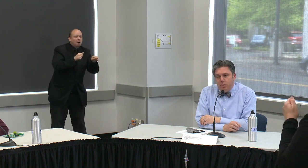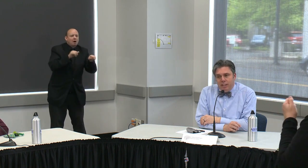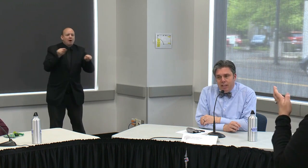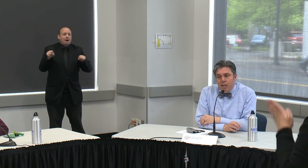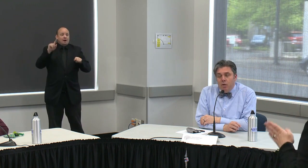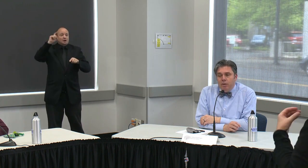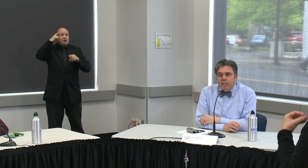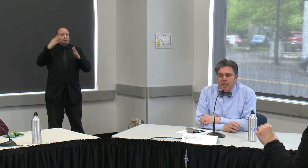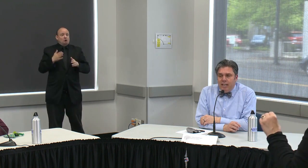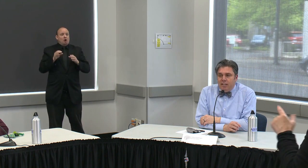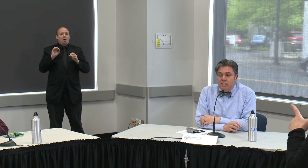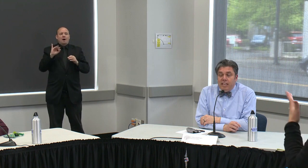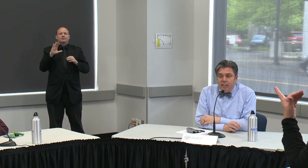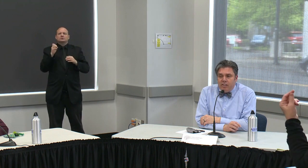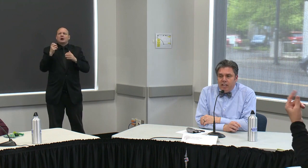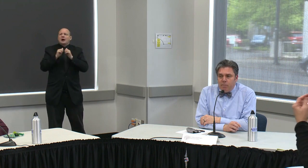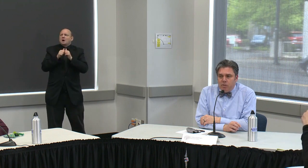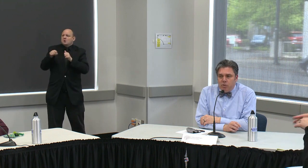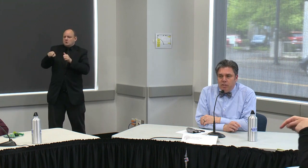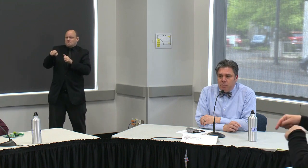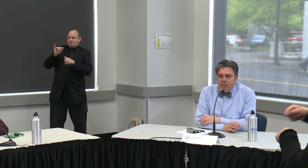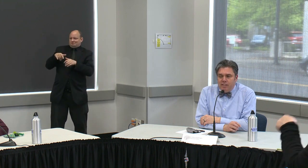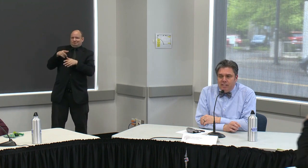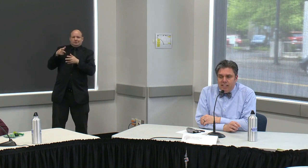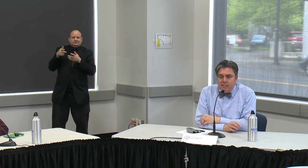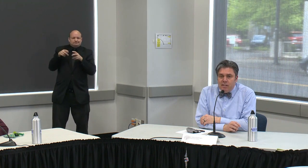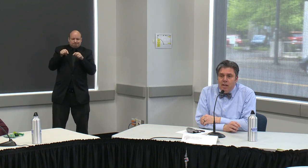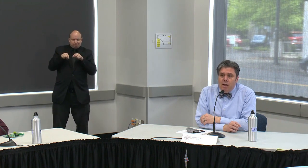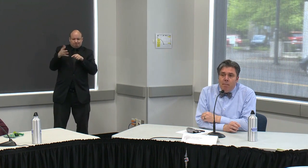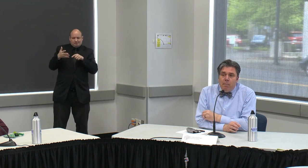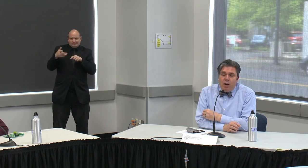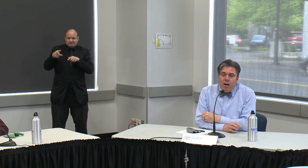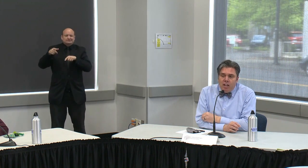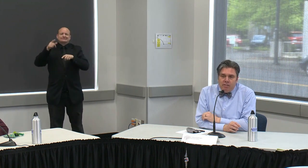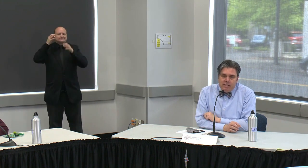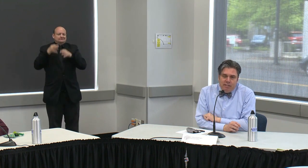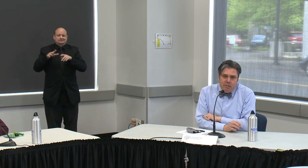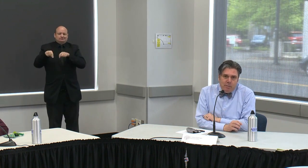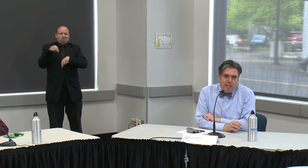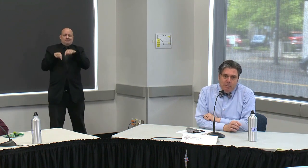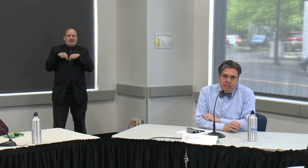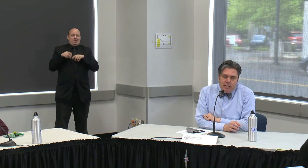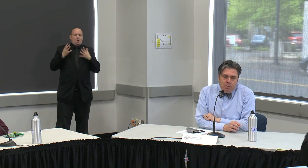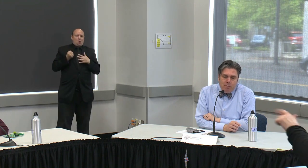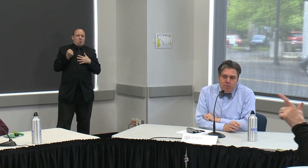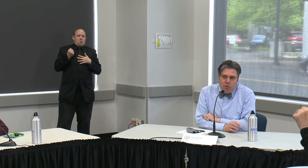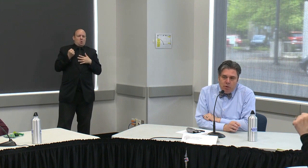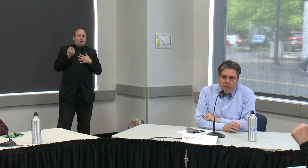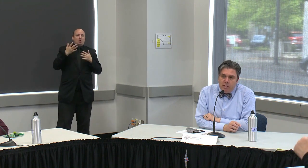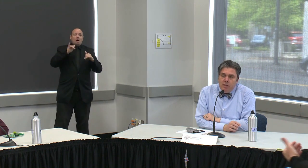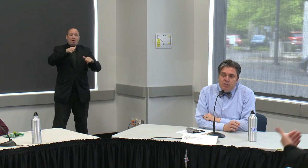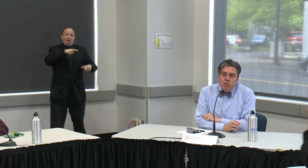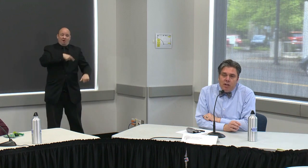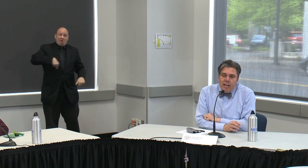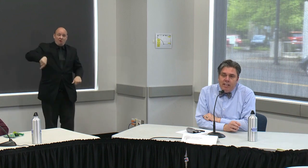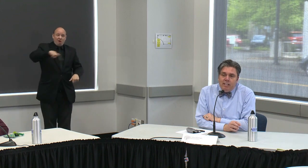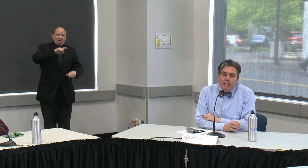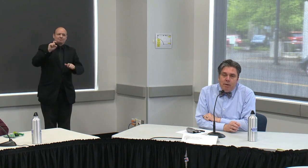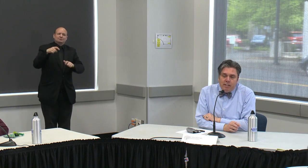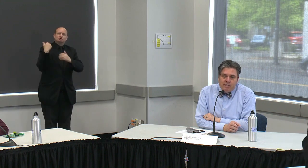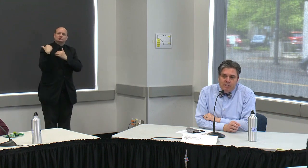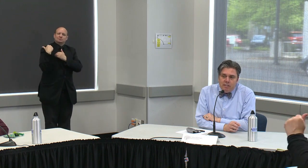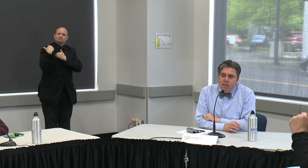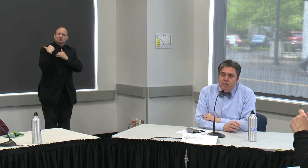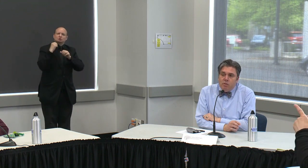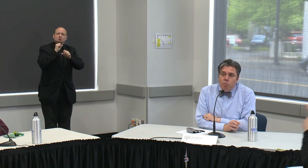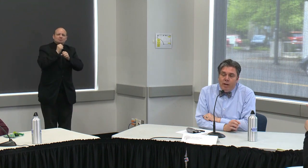next steps we think we could take together to help control the spread of disease but all of us have a responsibility as we move forward to try and